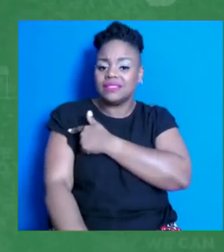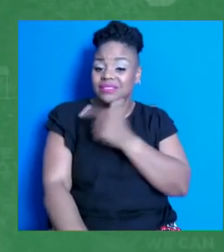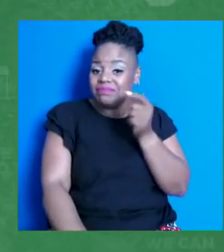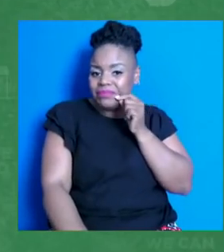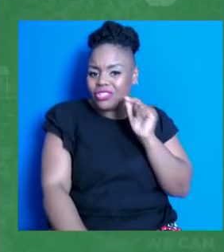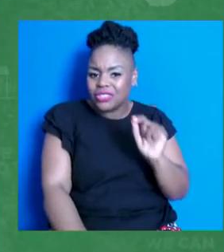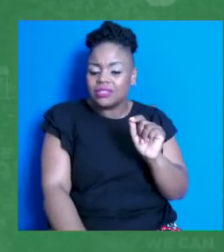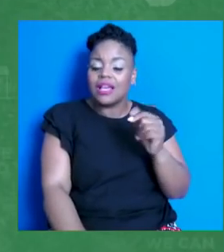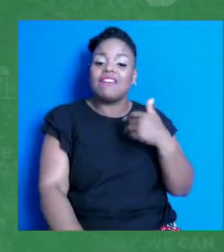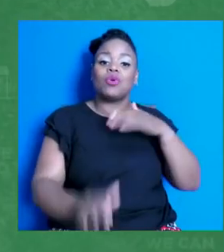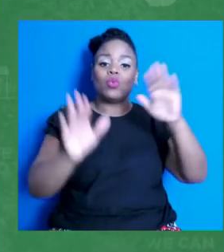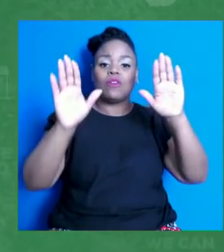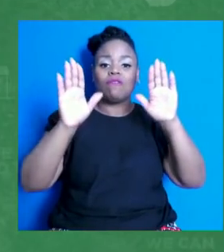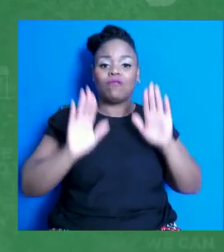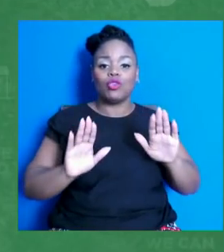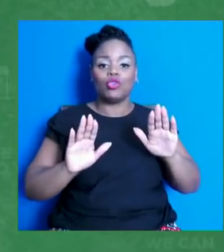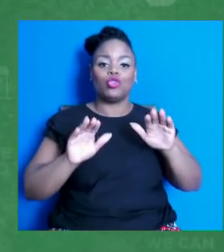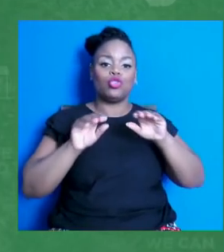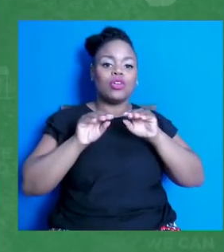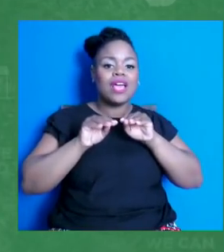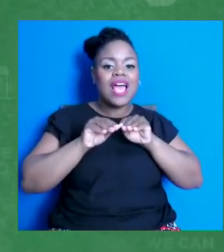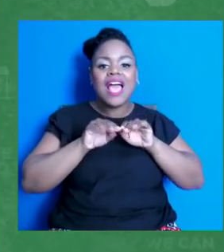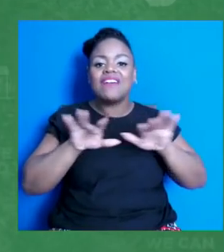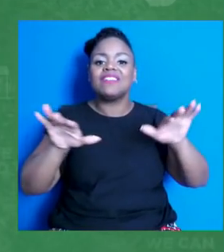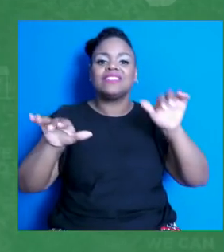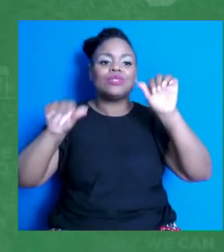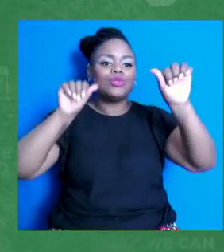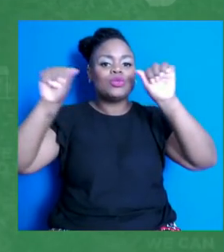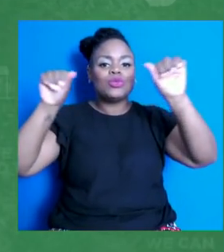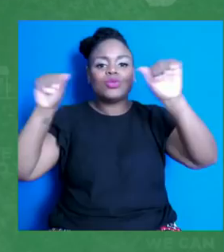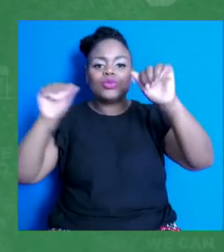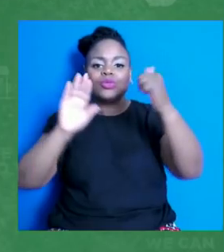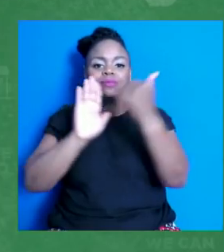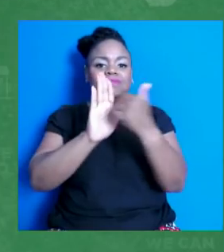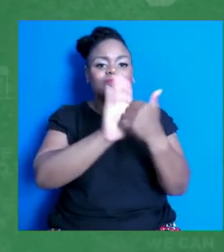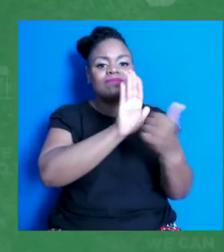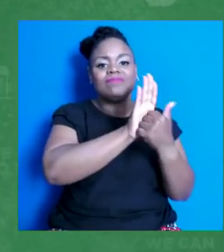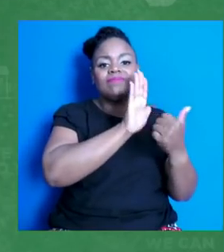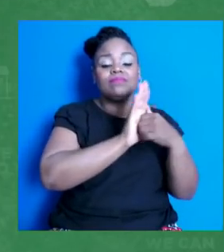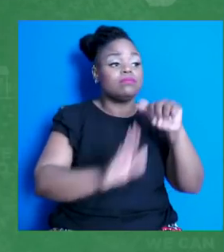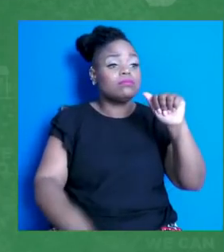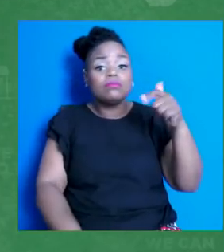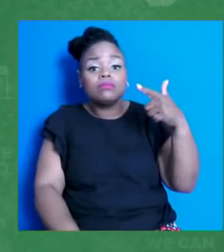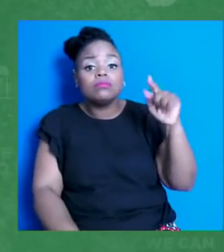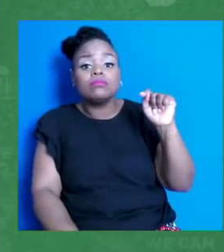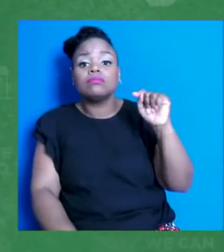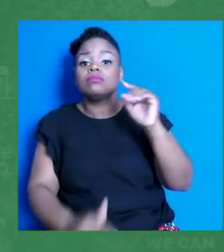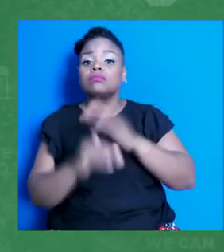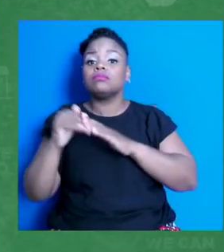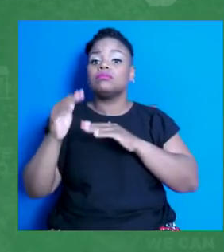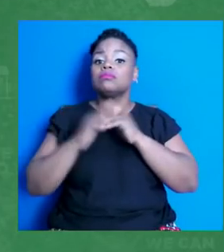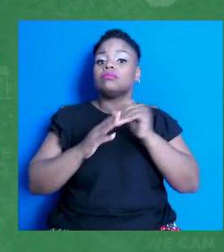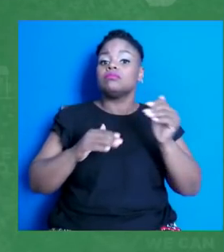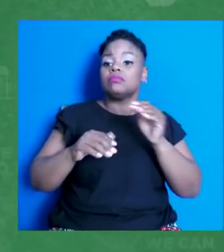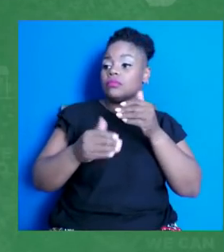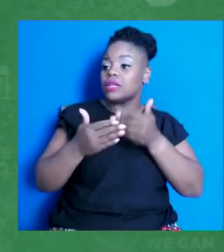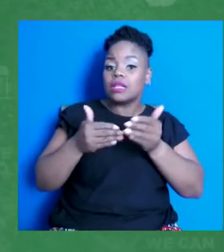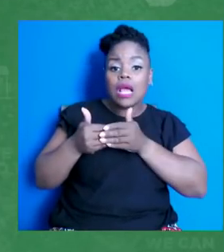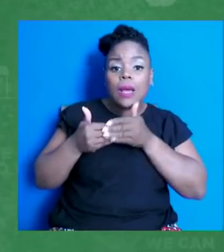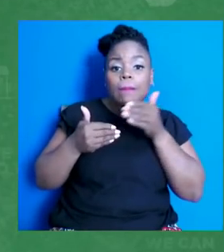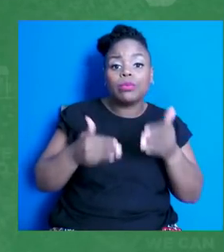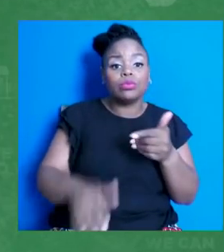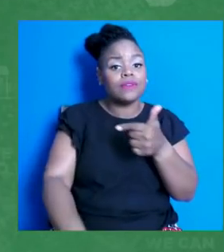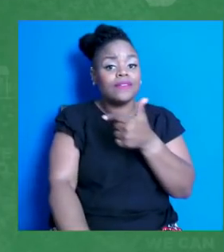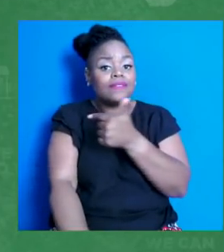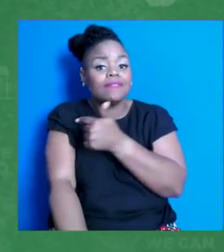that goes door knocking door to door at apartment complexes and neighborhoods where vaccine outreaches flow. And so they